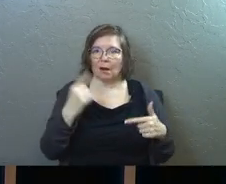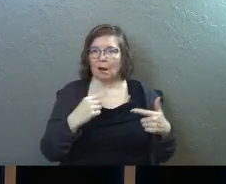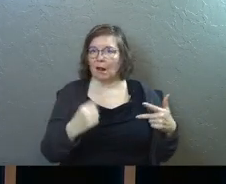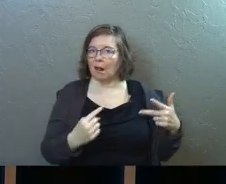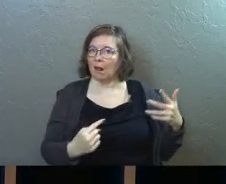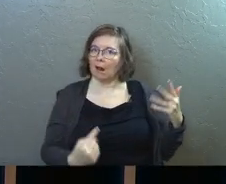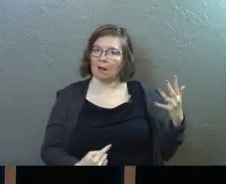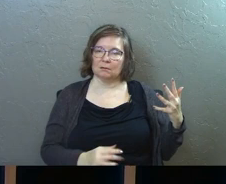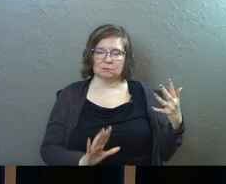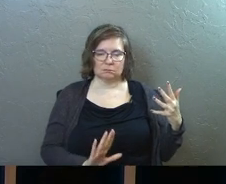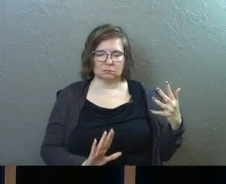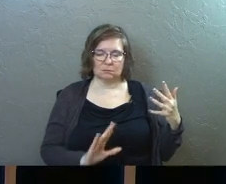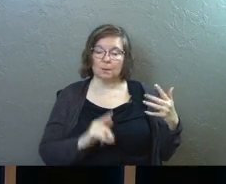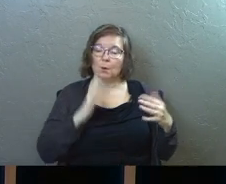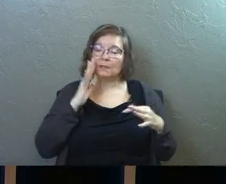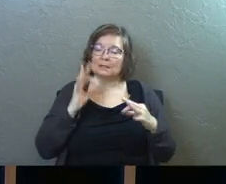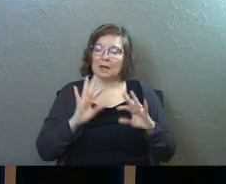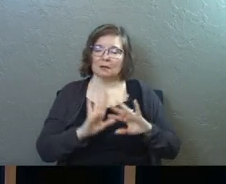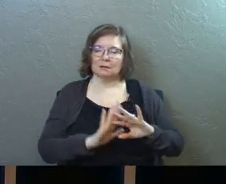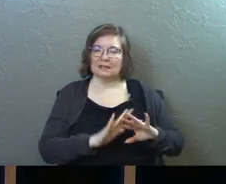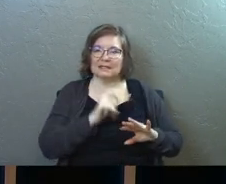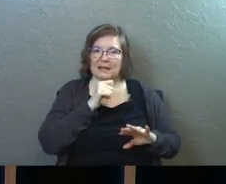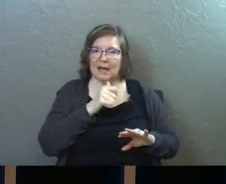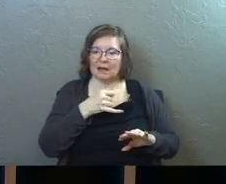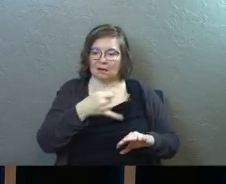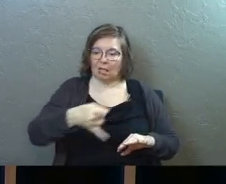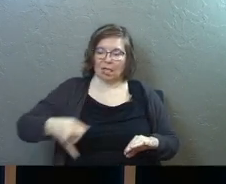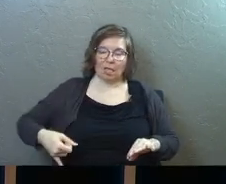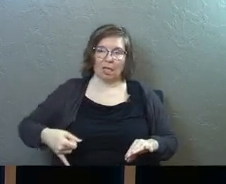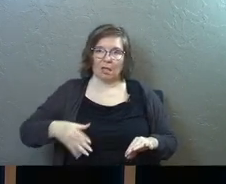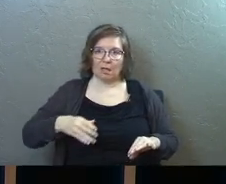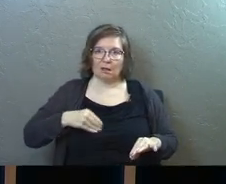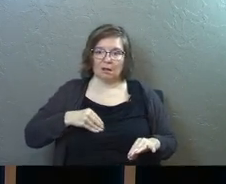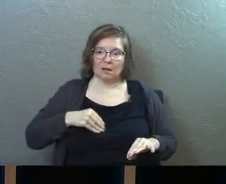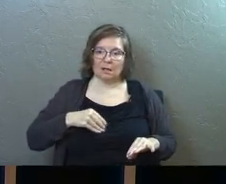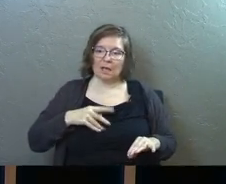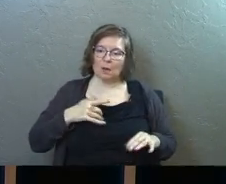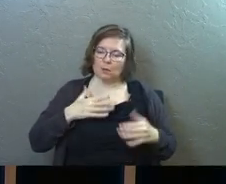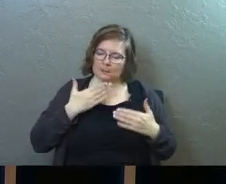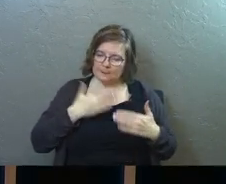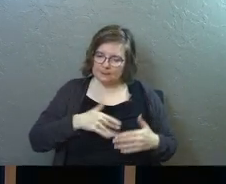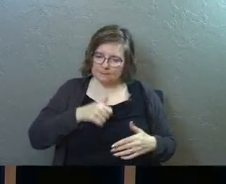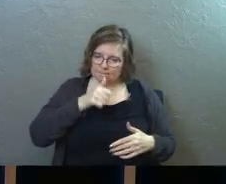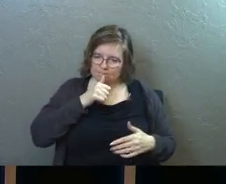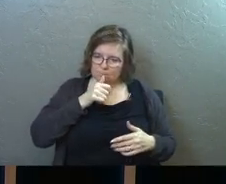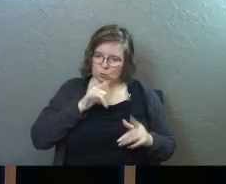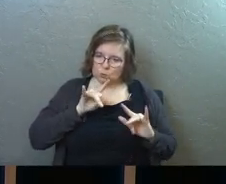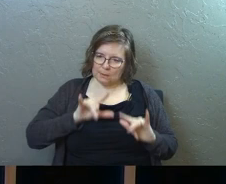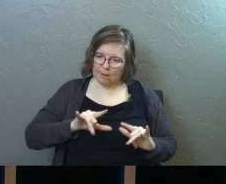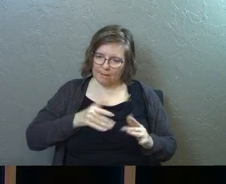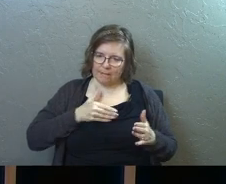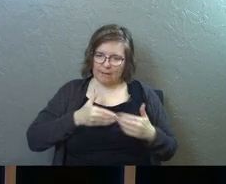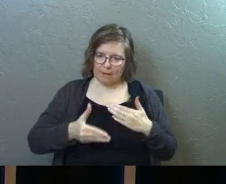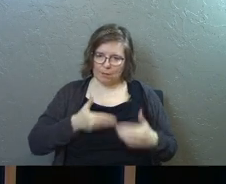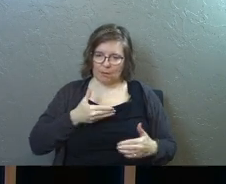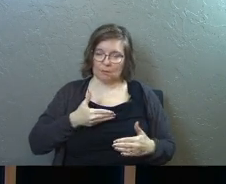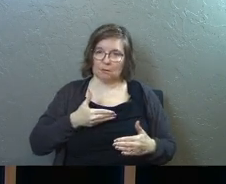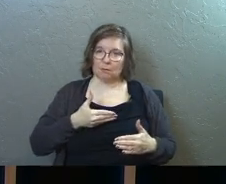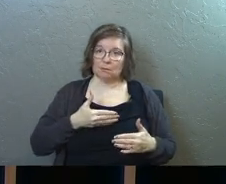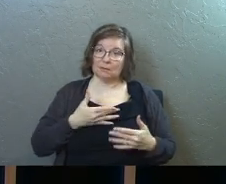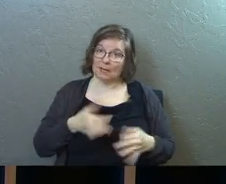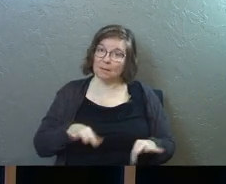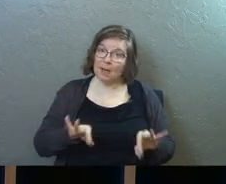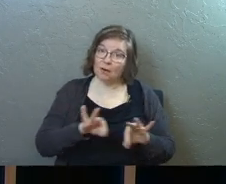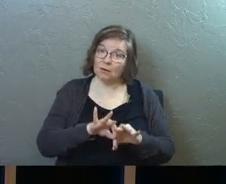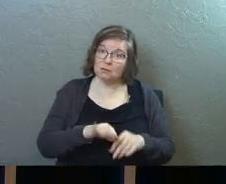these other things but when we choose not to disown and we choose to stick it out choose now to stick together it